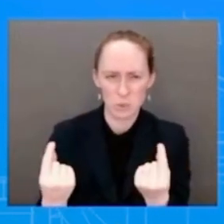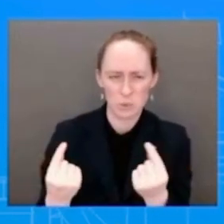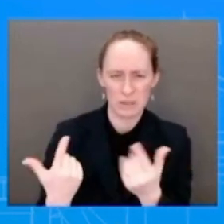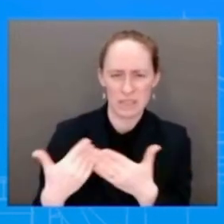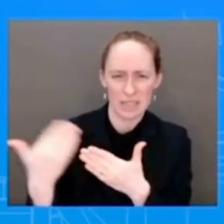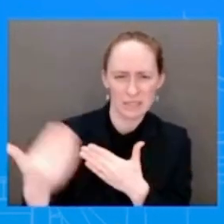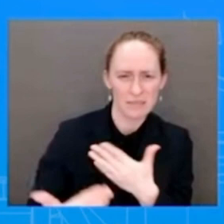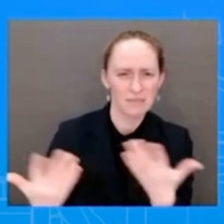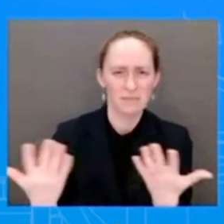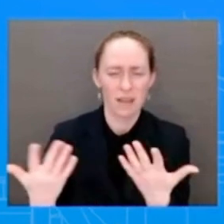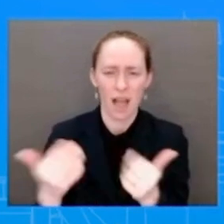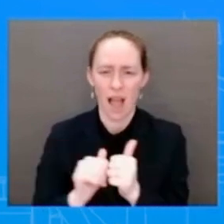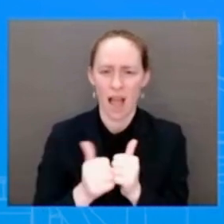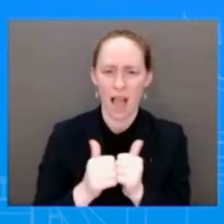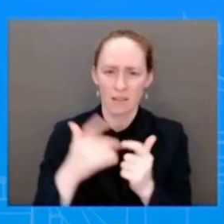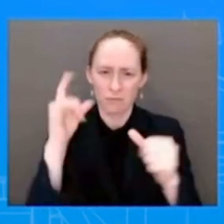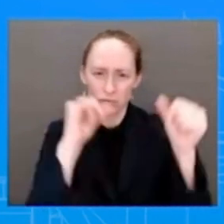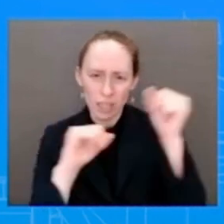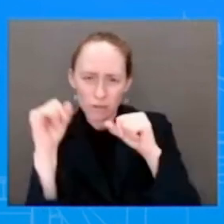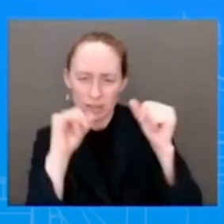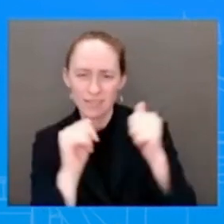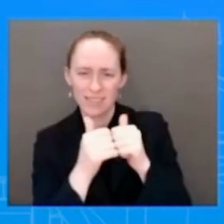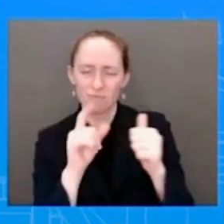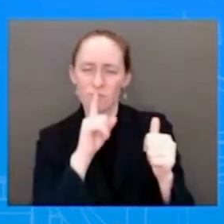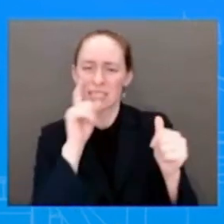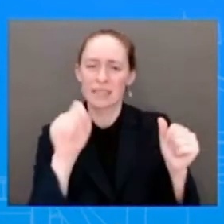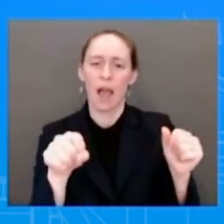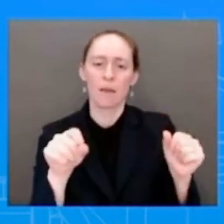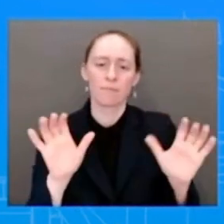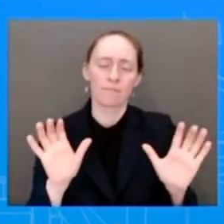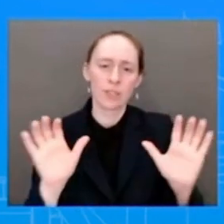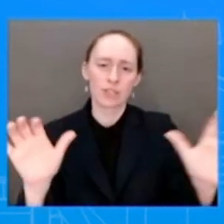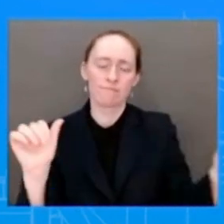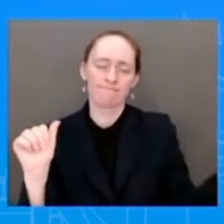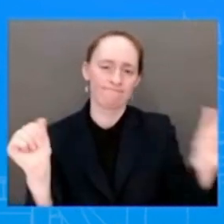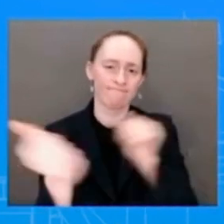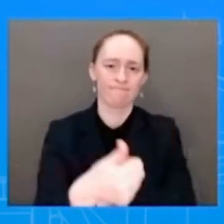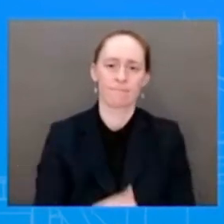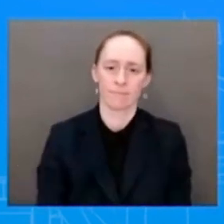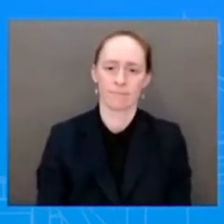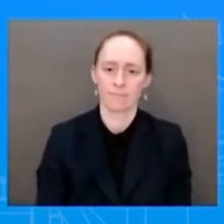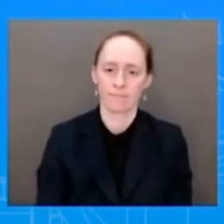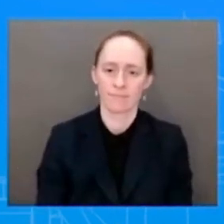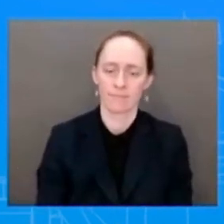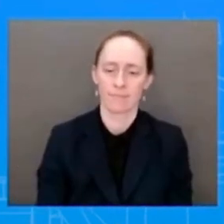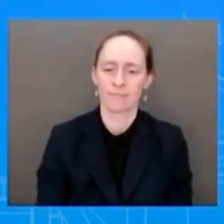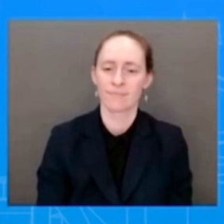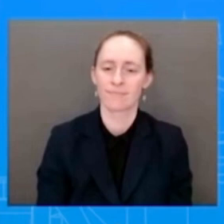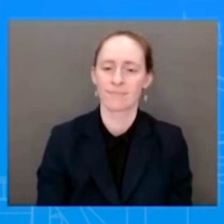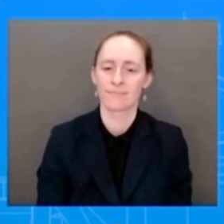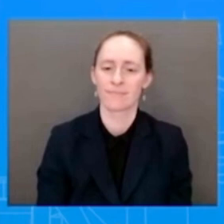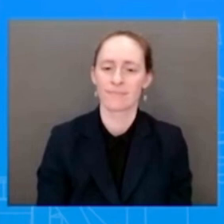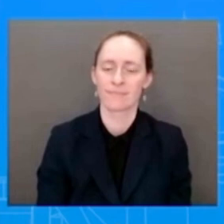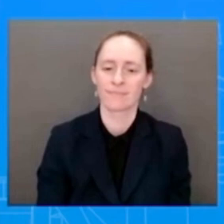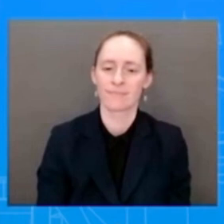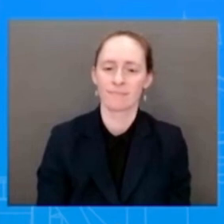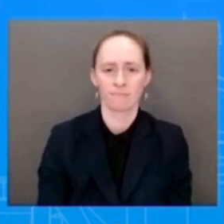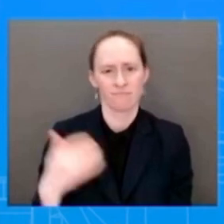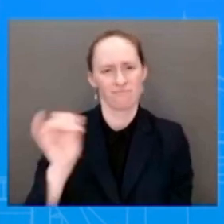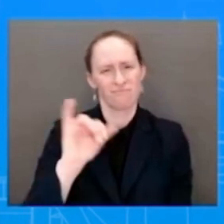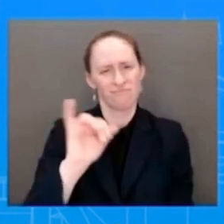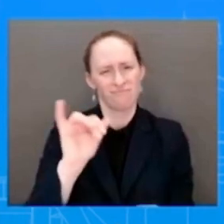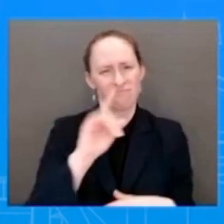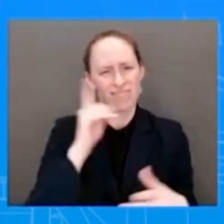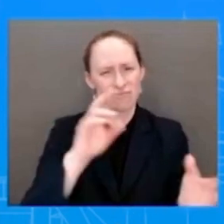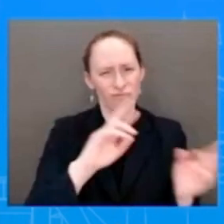with police reform, I think also shows his commitment. And so that's going to occur later today. As you all know, there'll be a